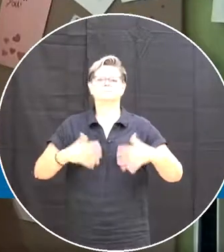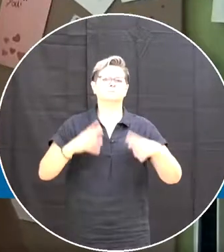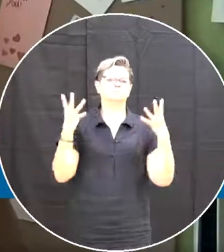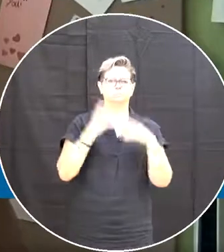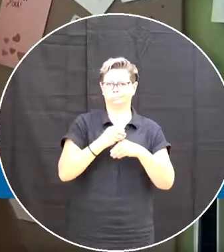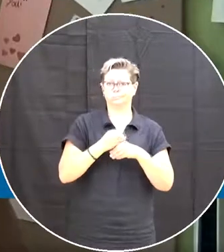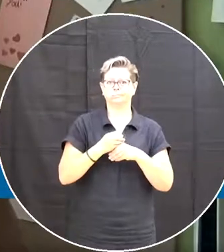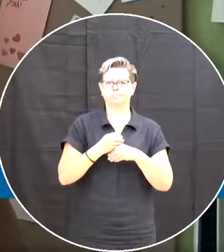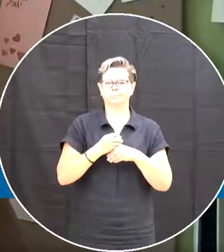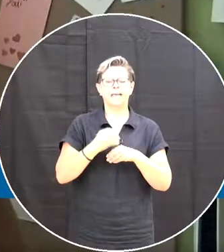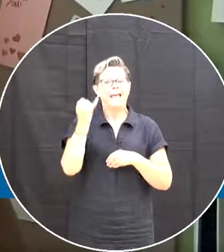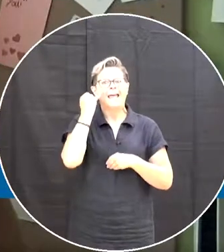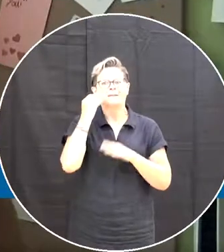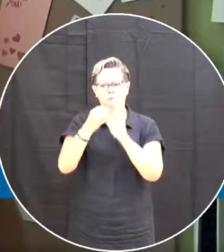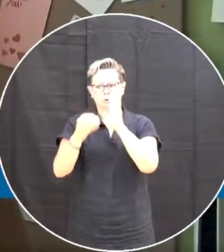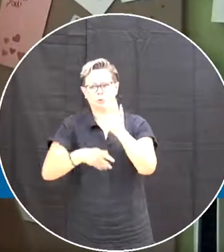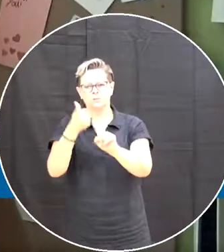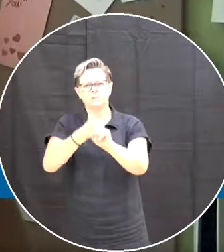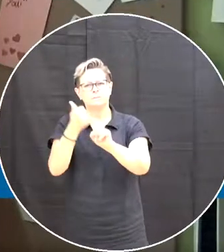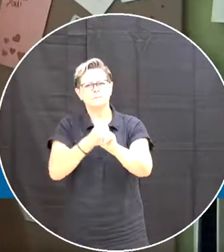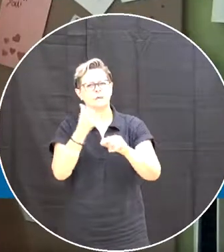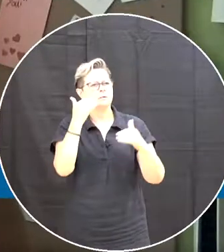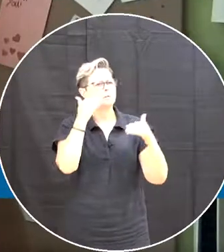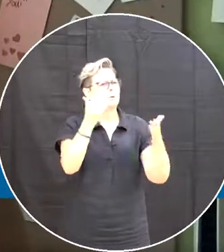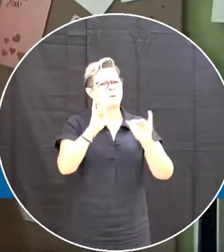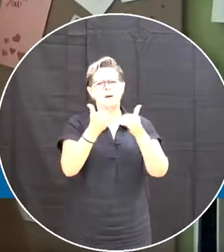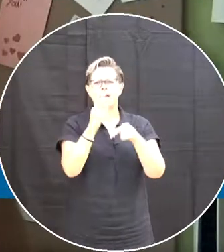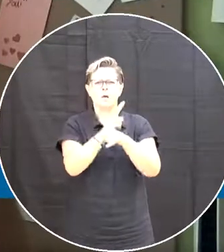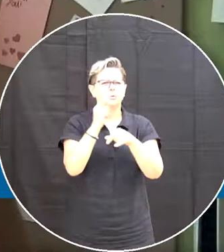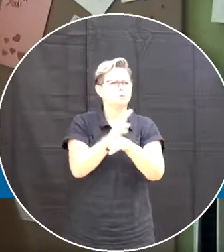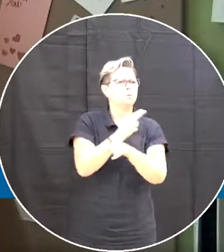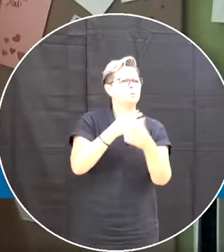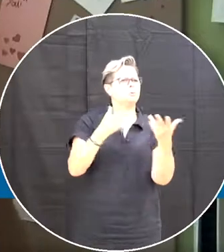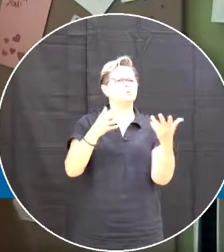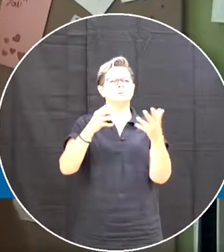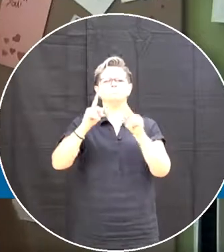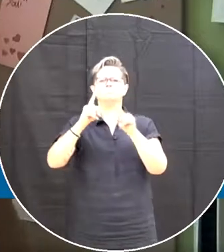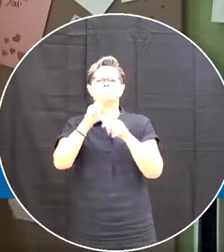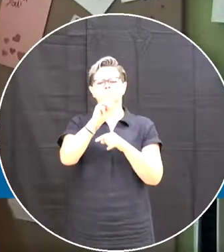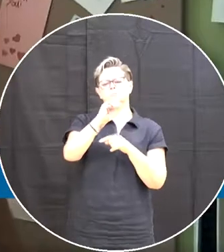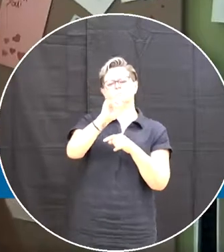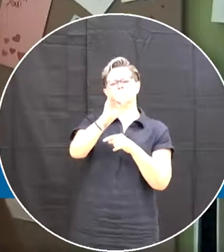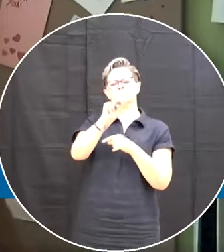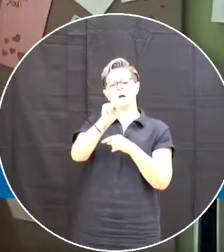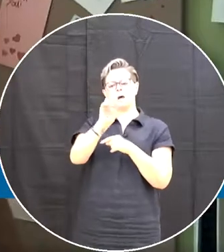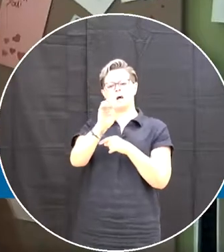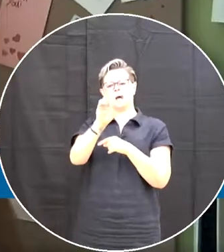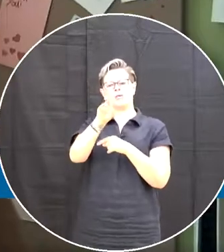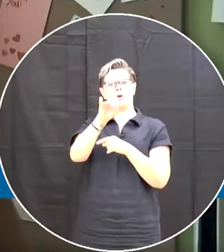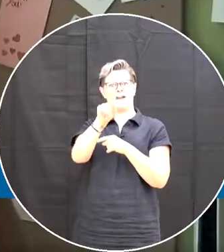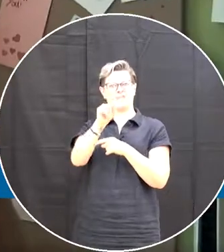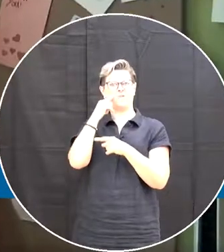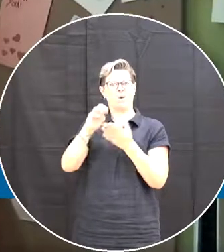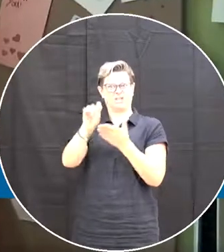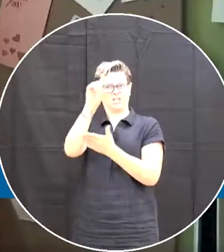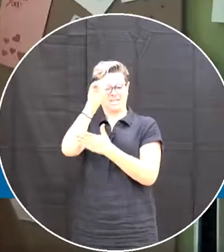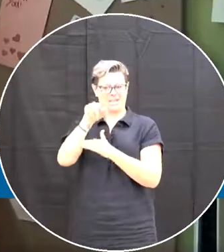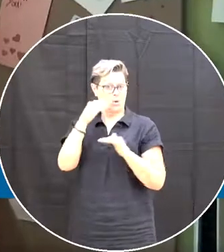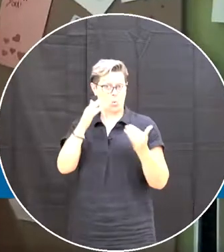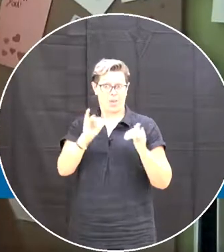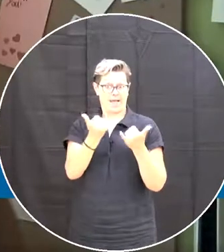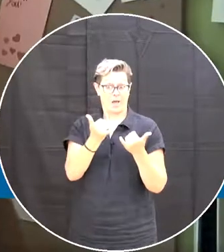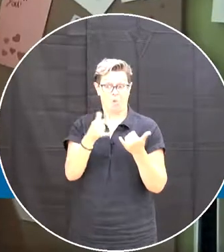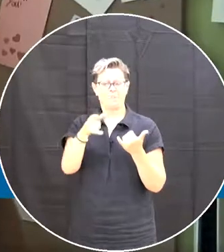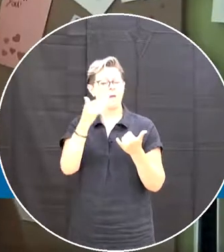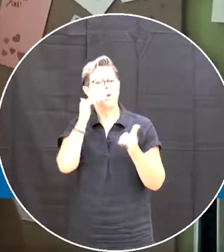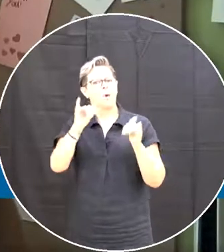something Like if they don't know how to use Minecraft for education, for example They will either They know how to advocate